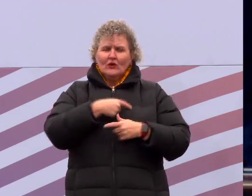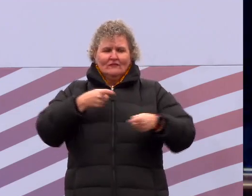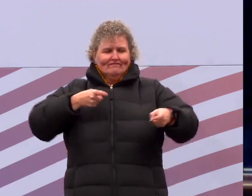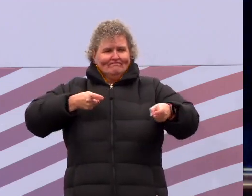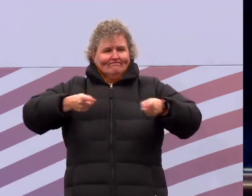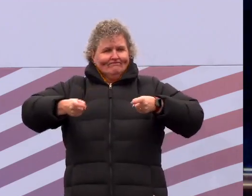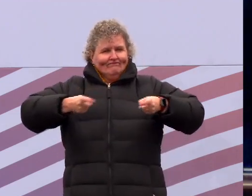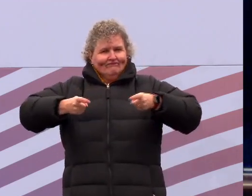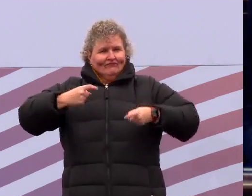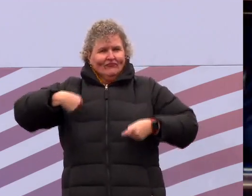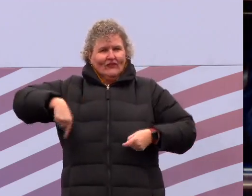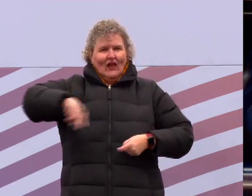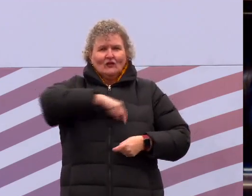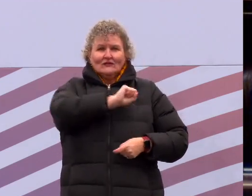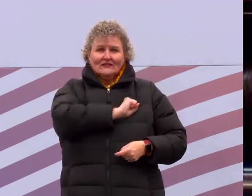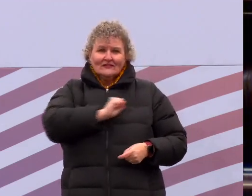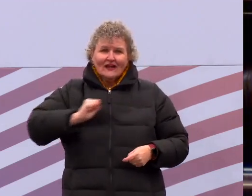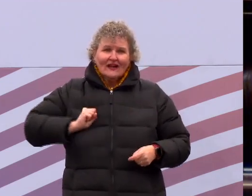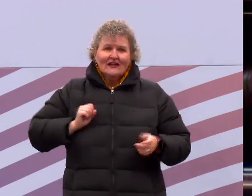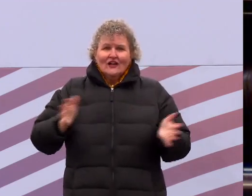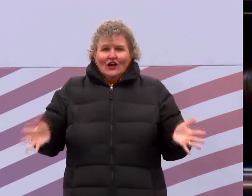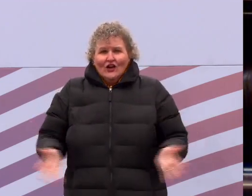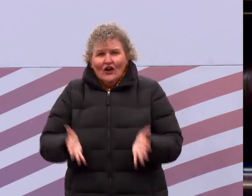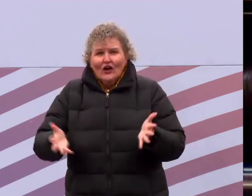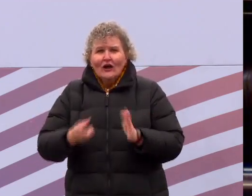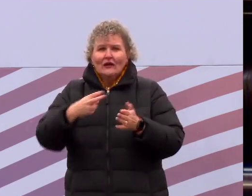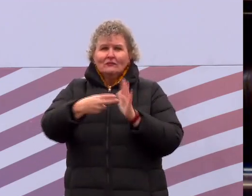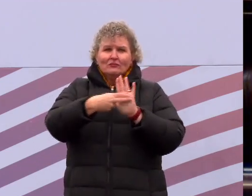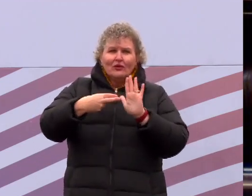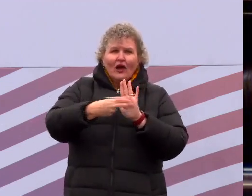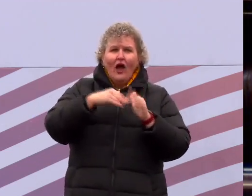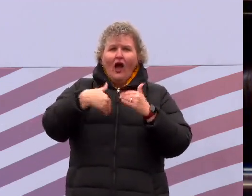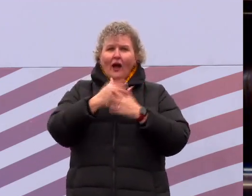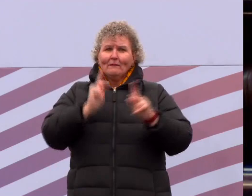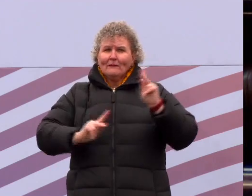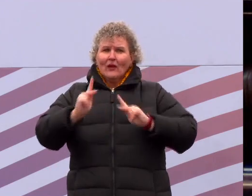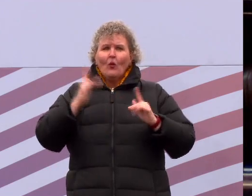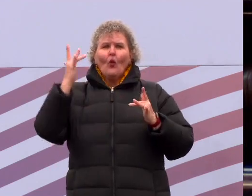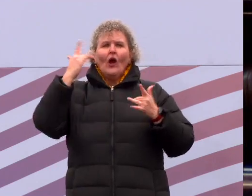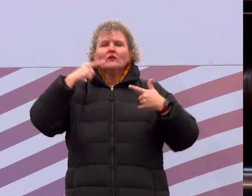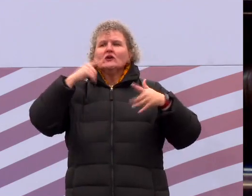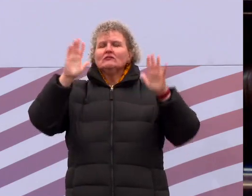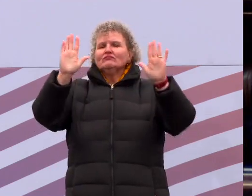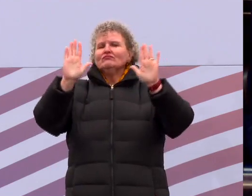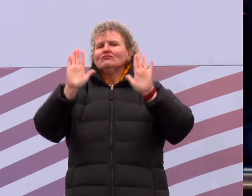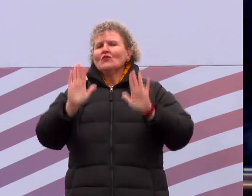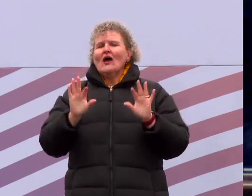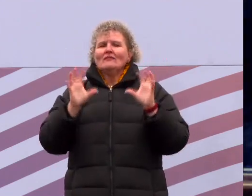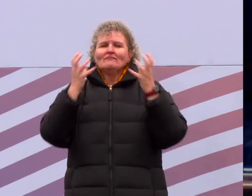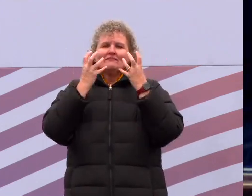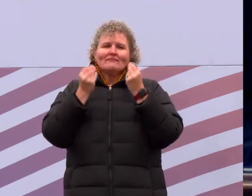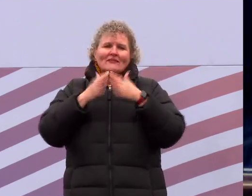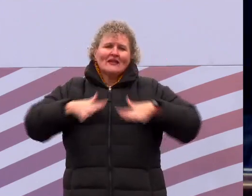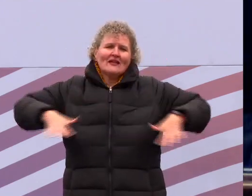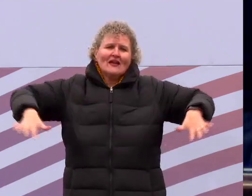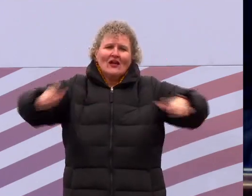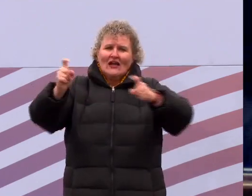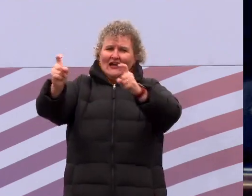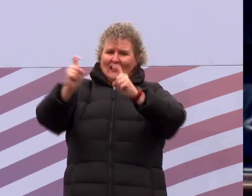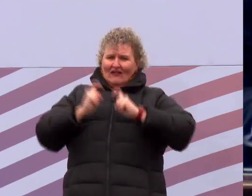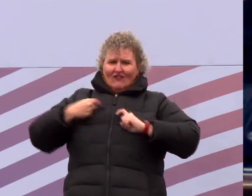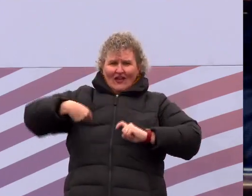represent all the people. For this is a great land that you have given, representing the birthplace of a nation.